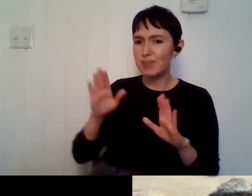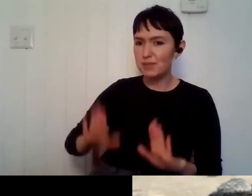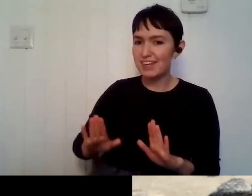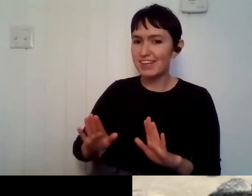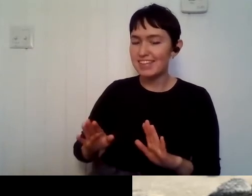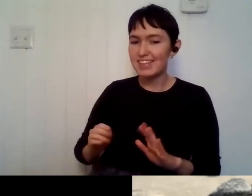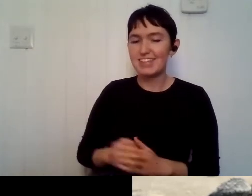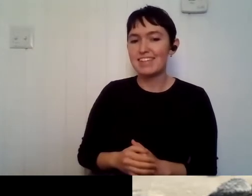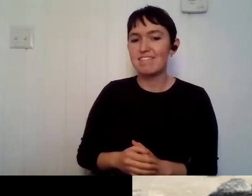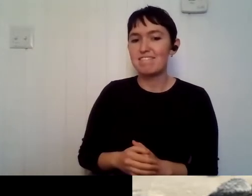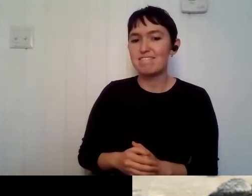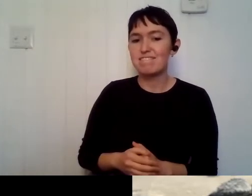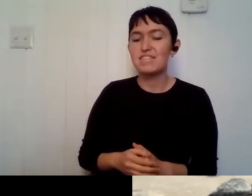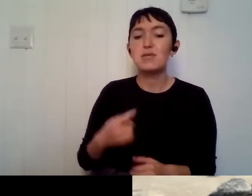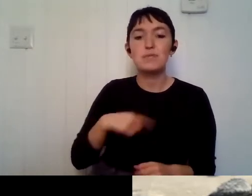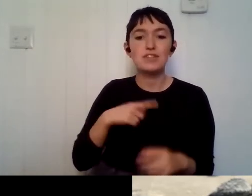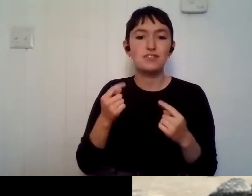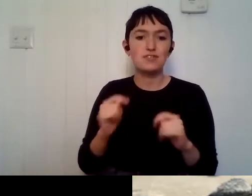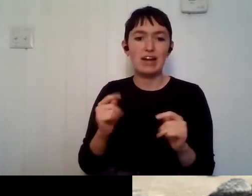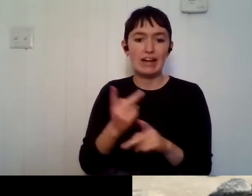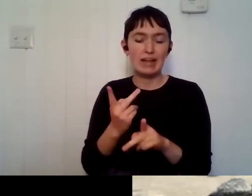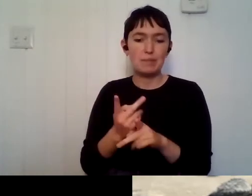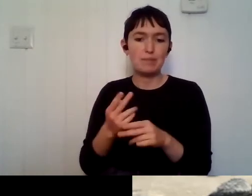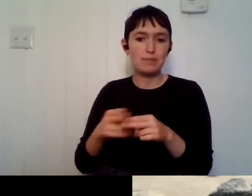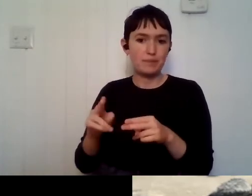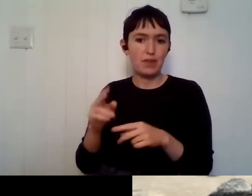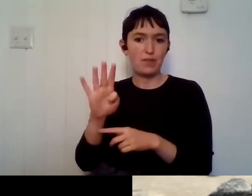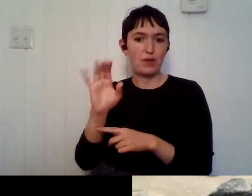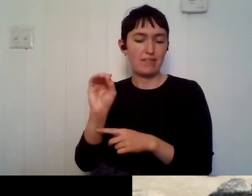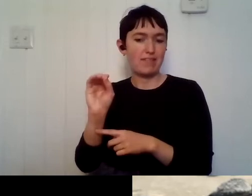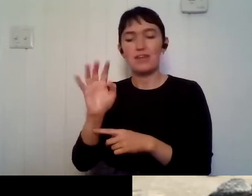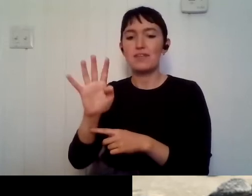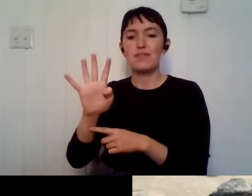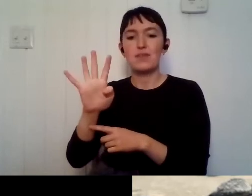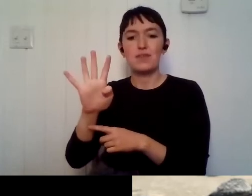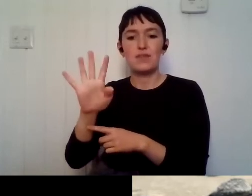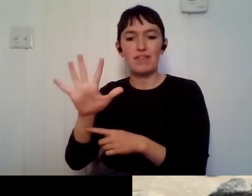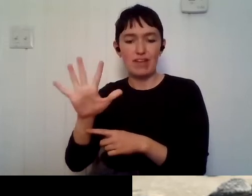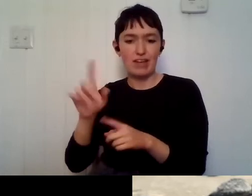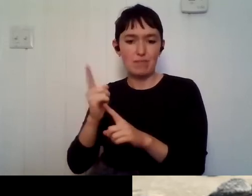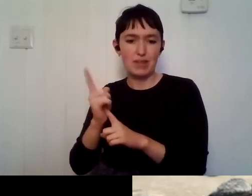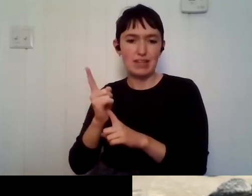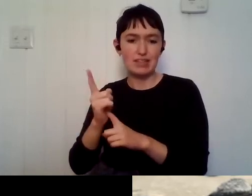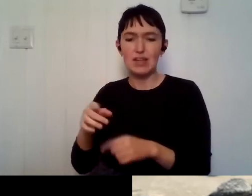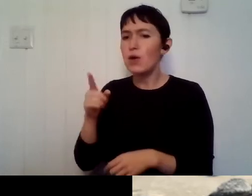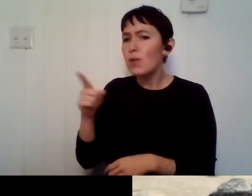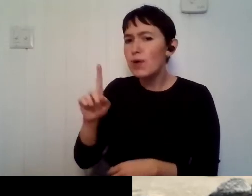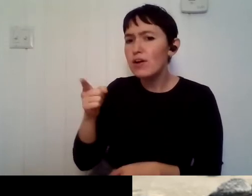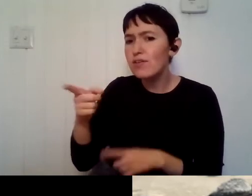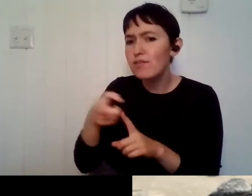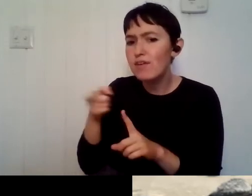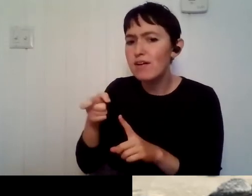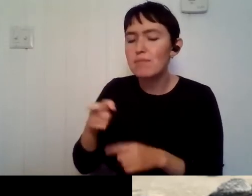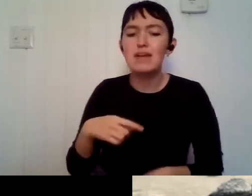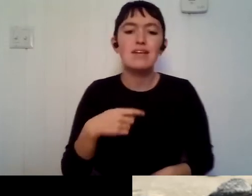Um, so we try to keep these to 45 minutes. Oh, and where are you originally from Aurora elementary would like to know? I'm from Allstale,